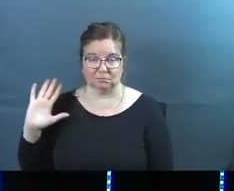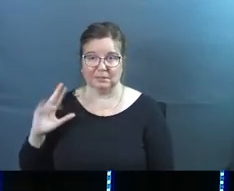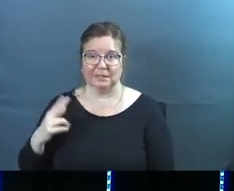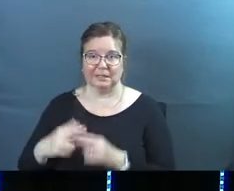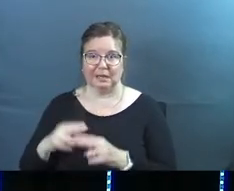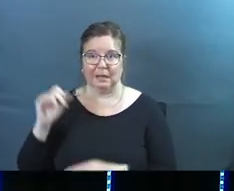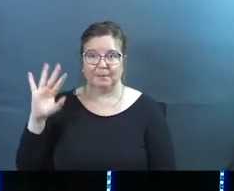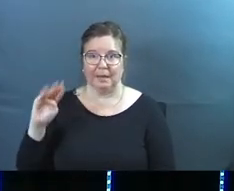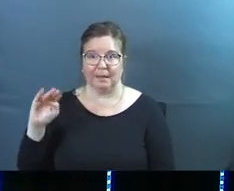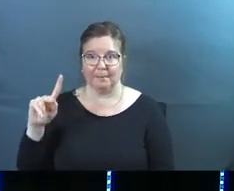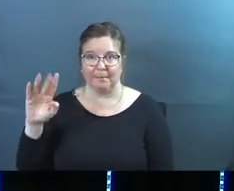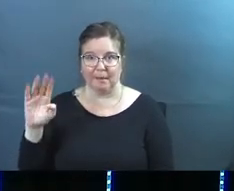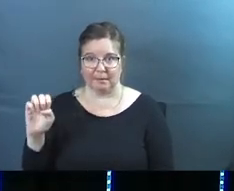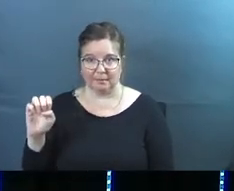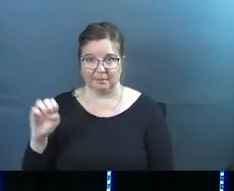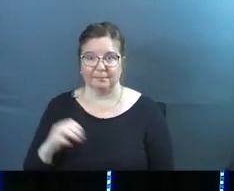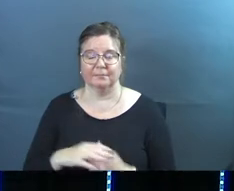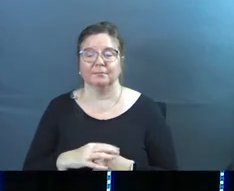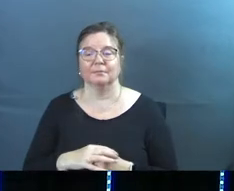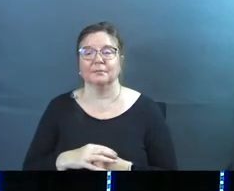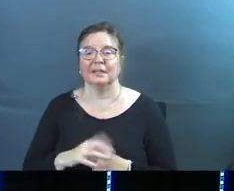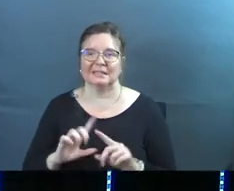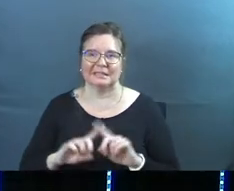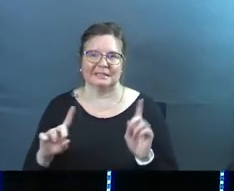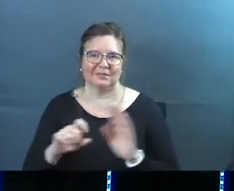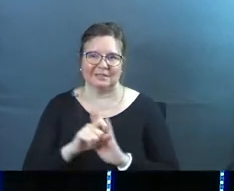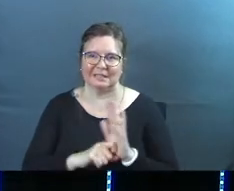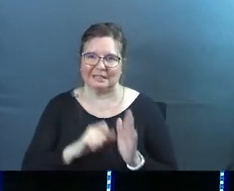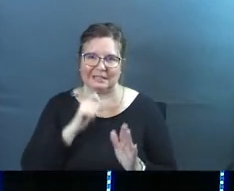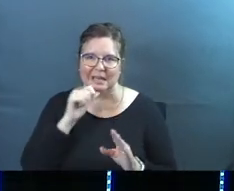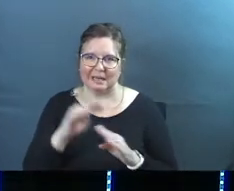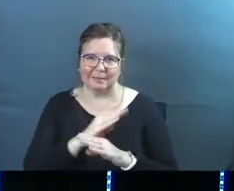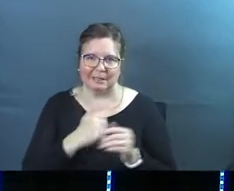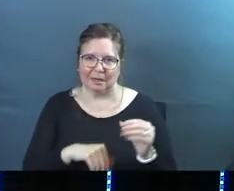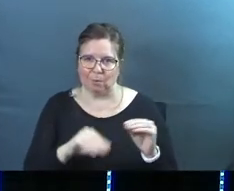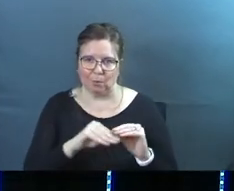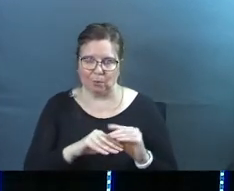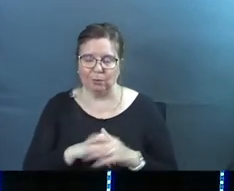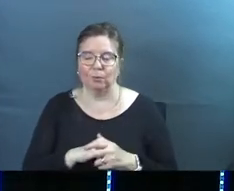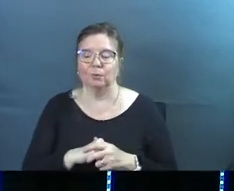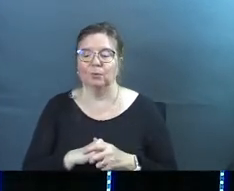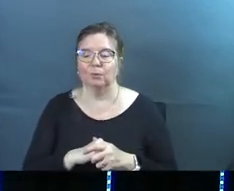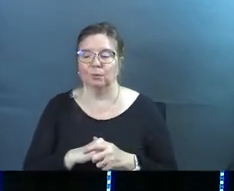His name is Pastor Mike. And he's in a different state and he's not in ministry anymore.